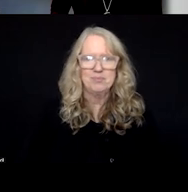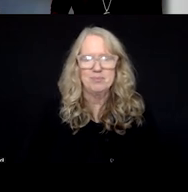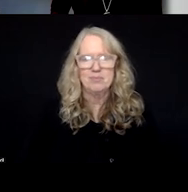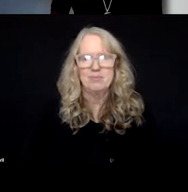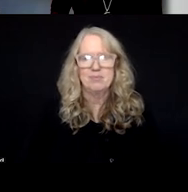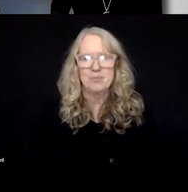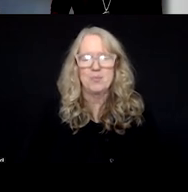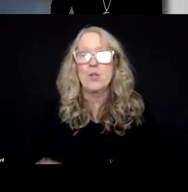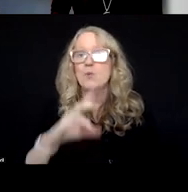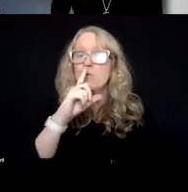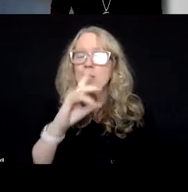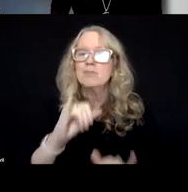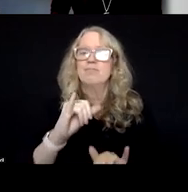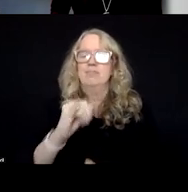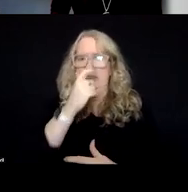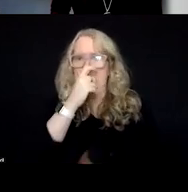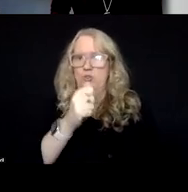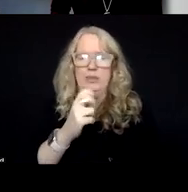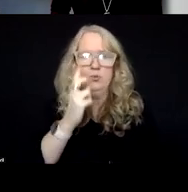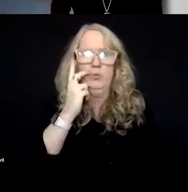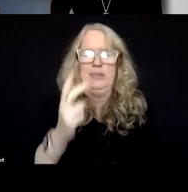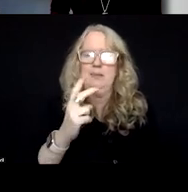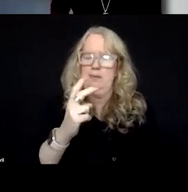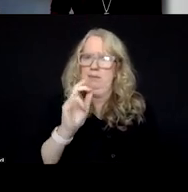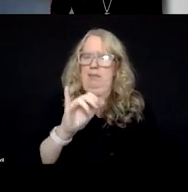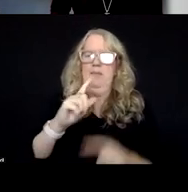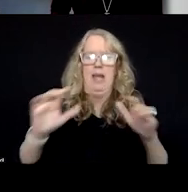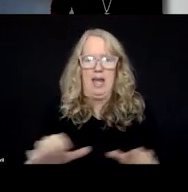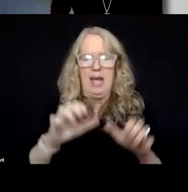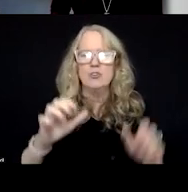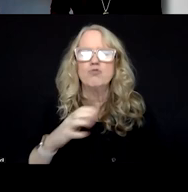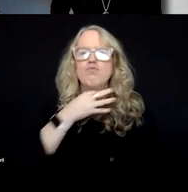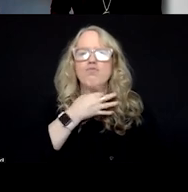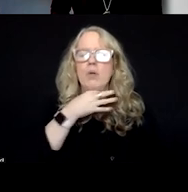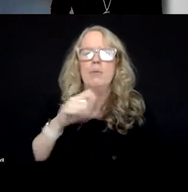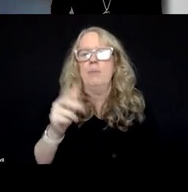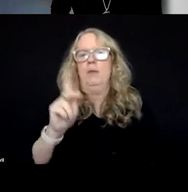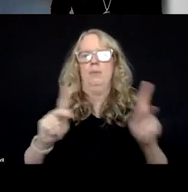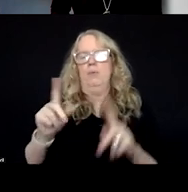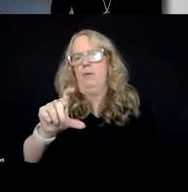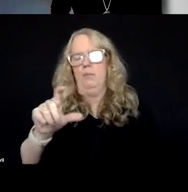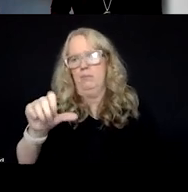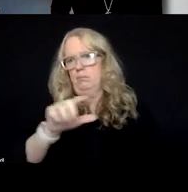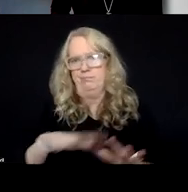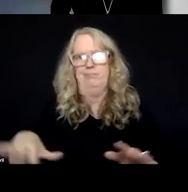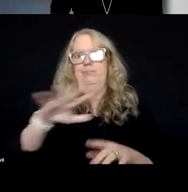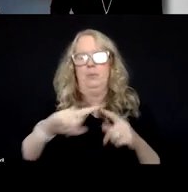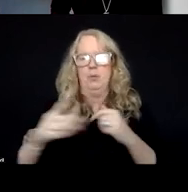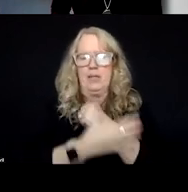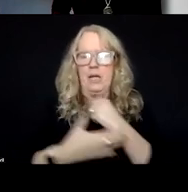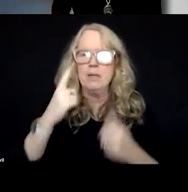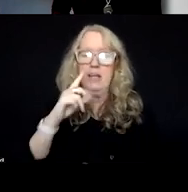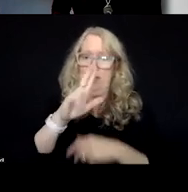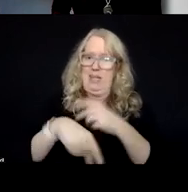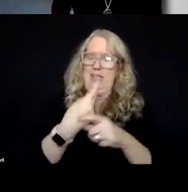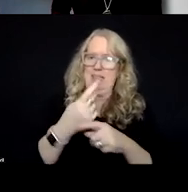So really interesting to see that action and curious from others across the country. If that type of legislation is